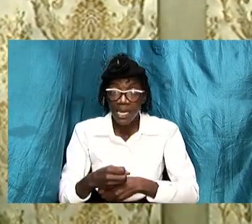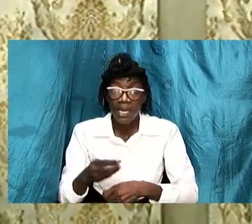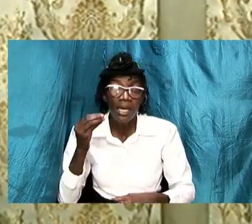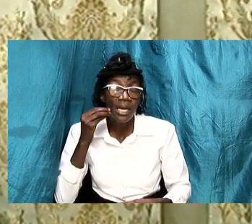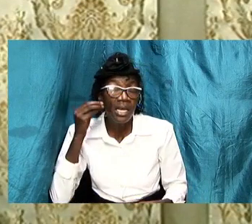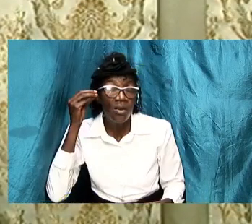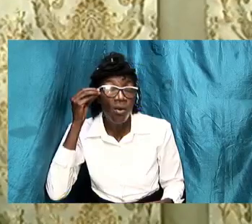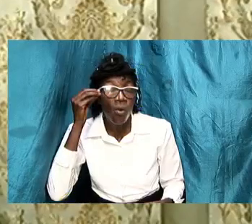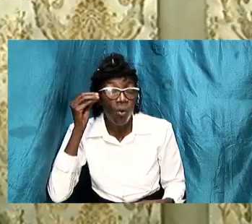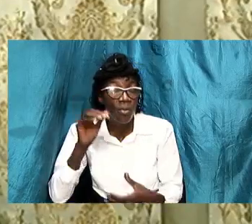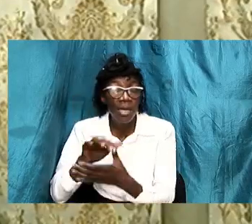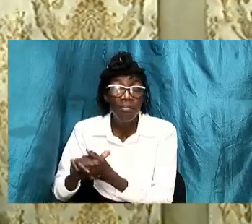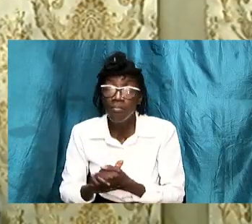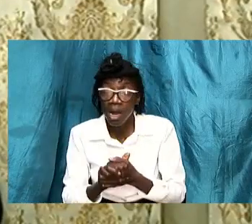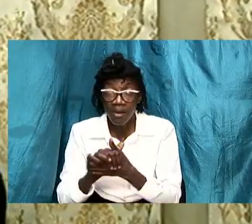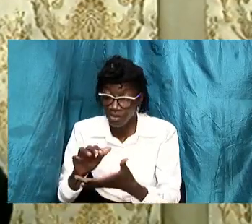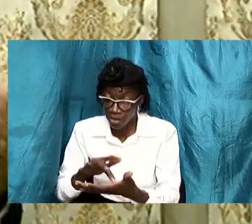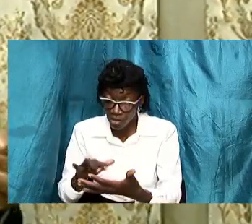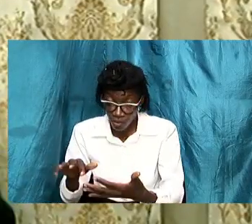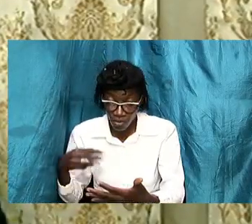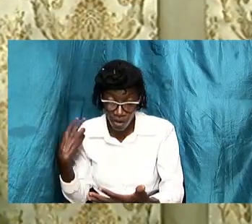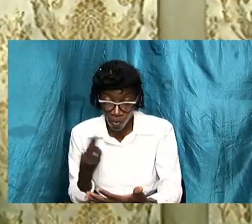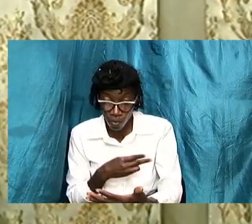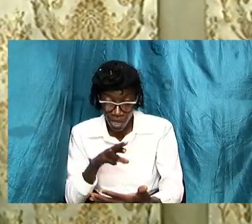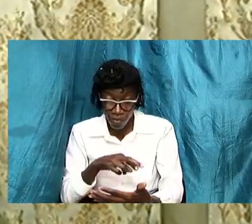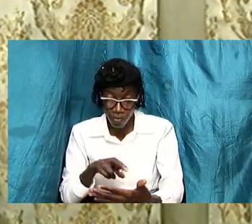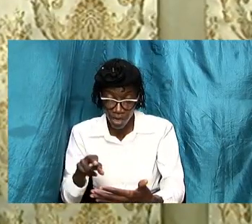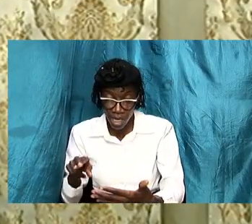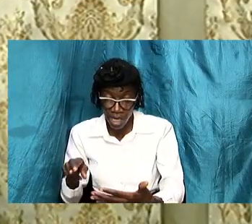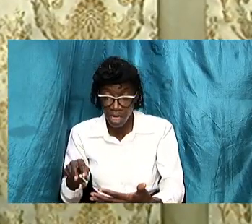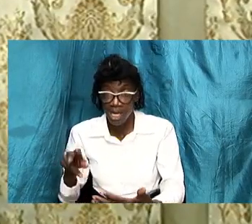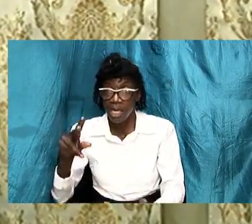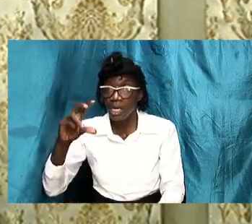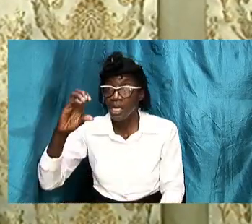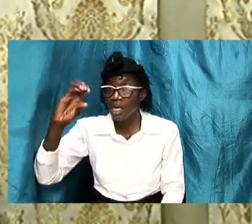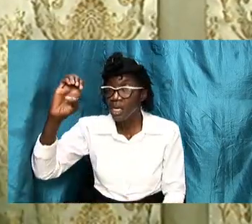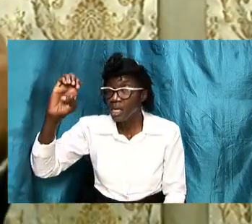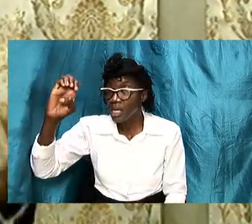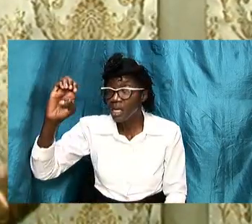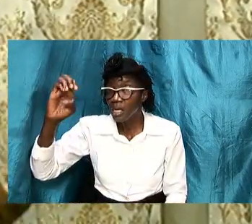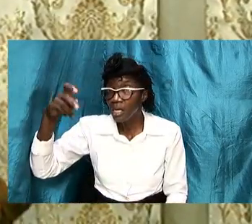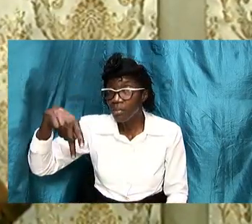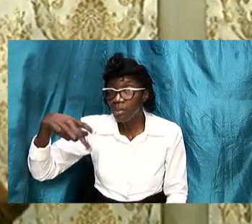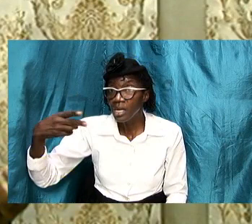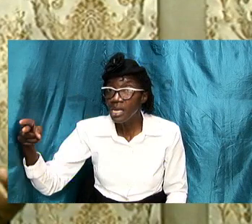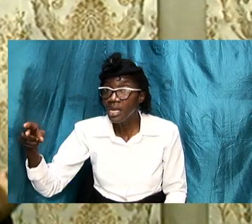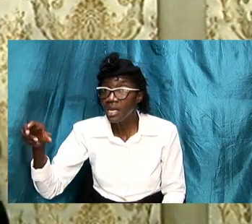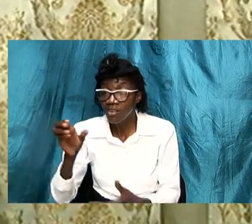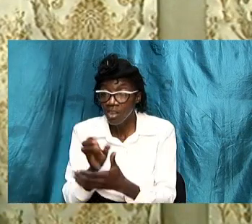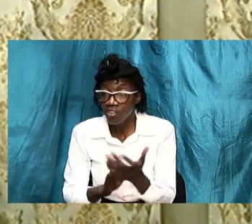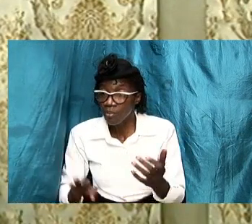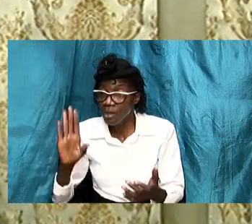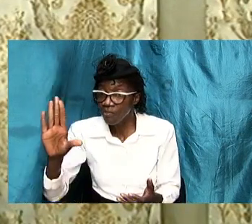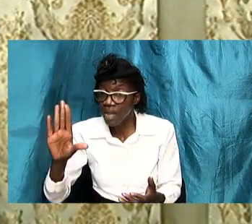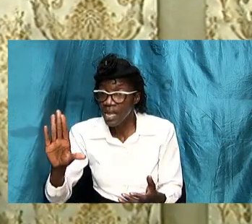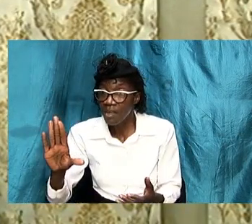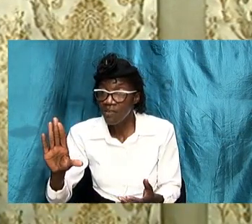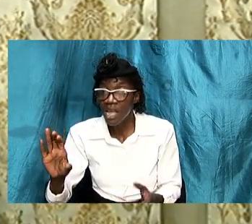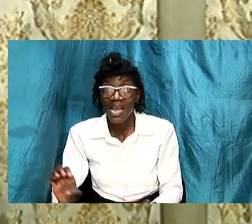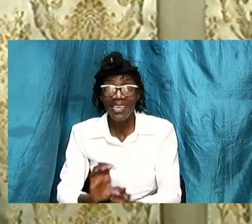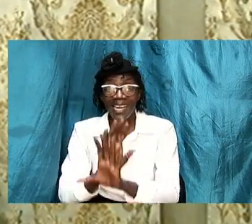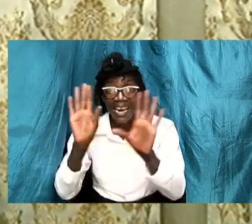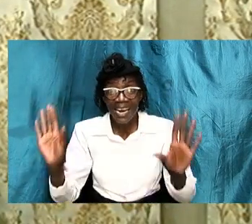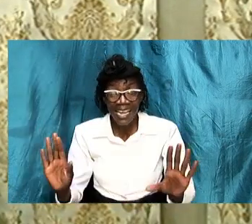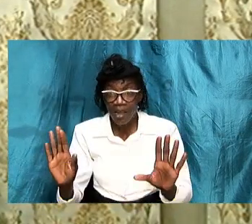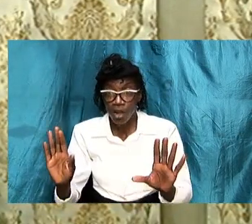the scriptures that we have just read in ephesians 5 are clear no going around it they are not meant to discriminate